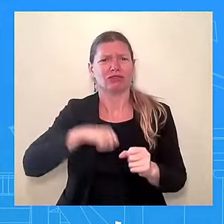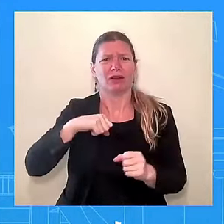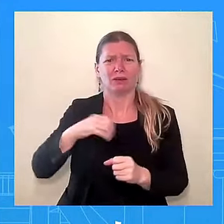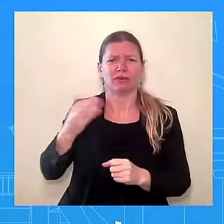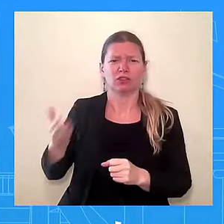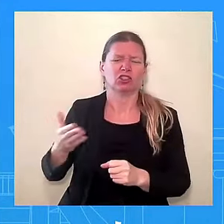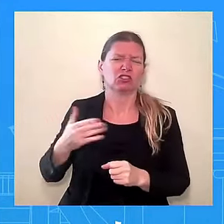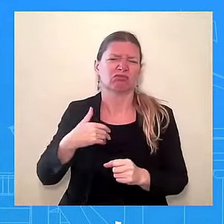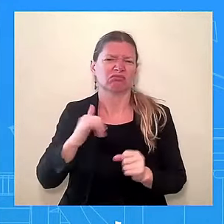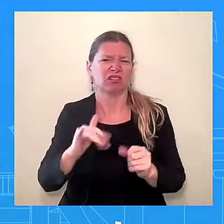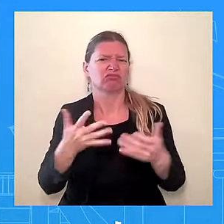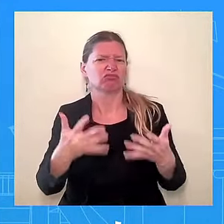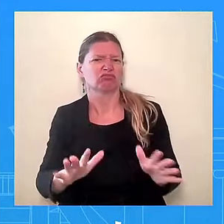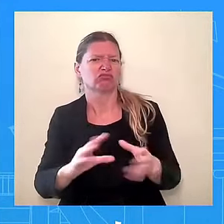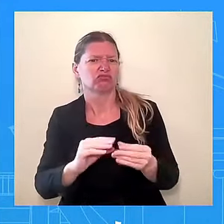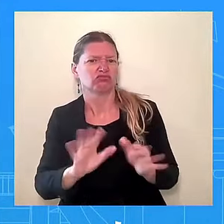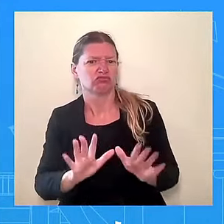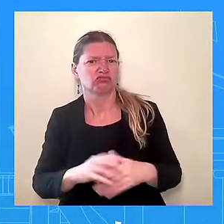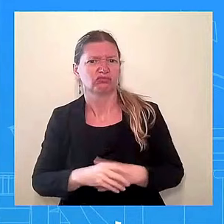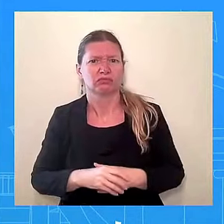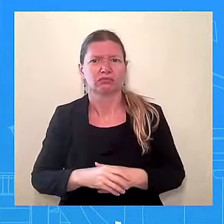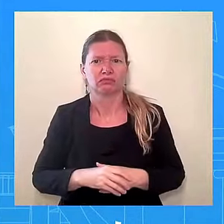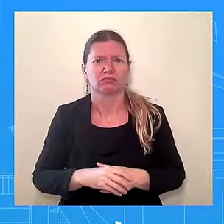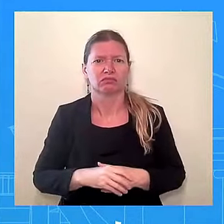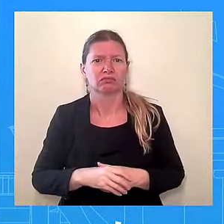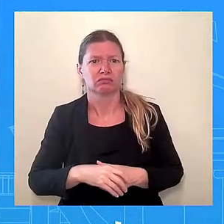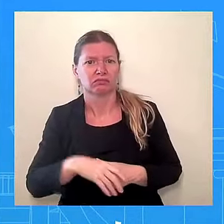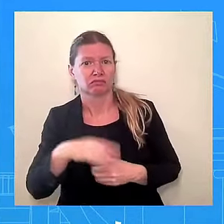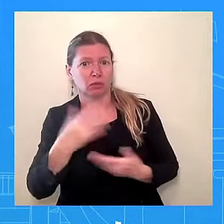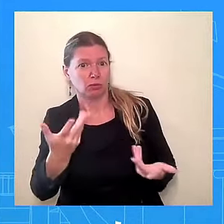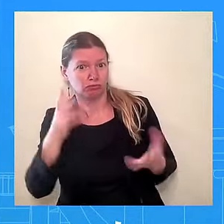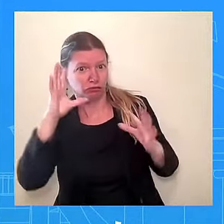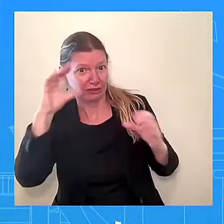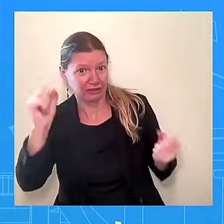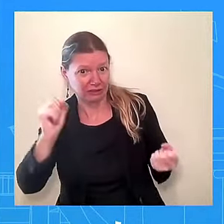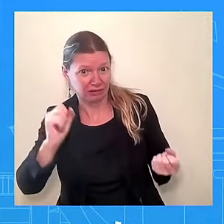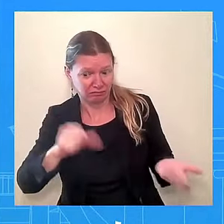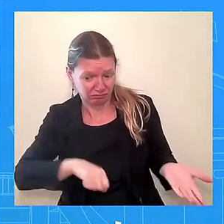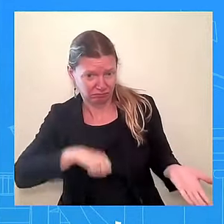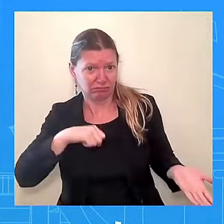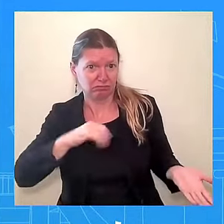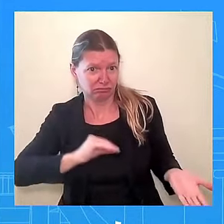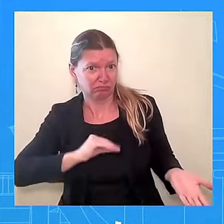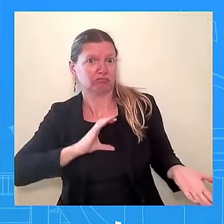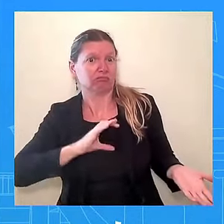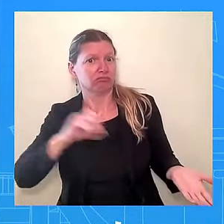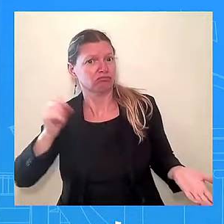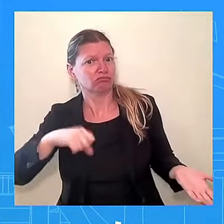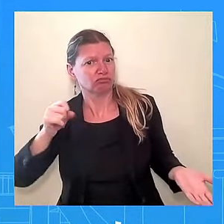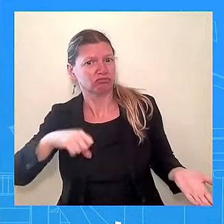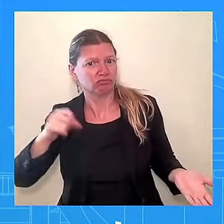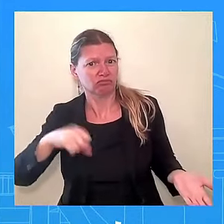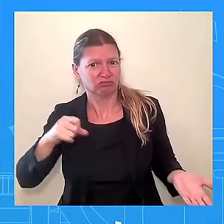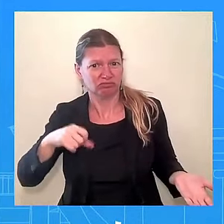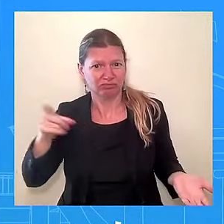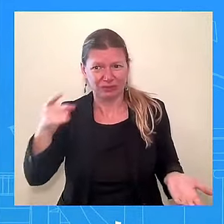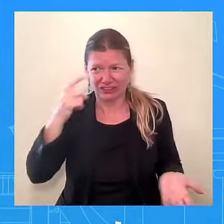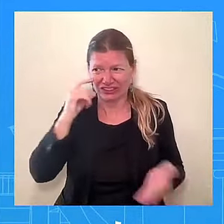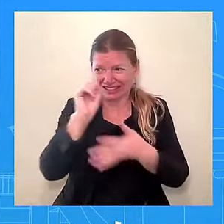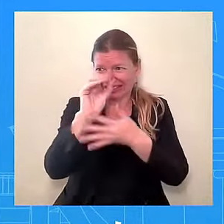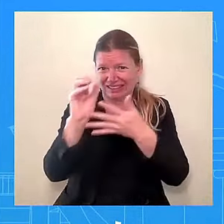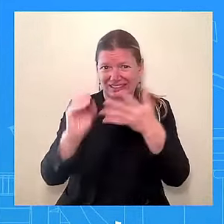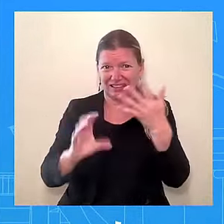decision? I mean, he's proud of his decision. He's proud of his decision. And you just listed out a long list of reasons of why.